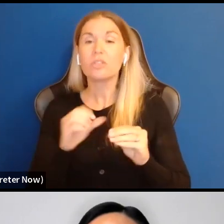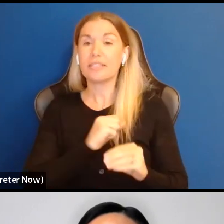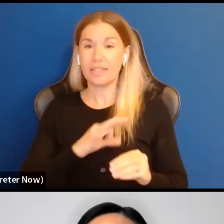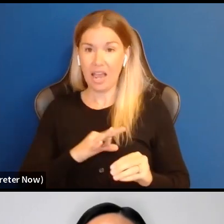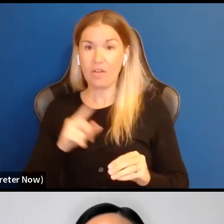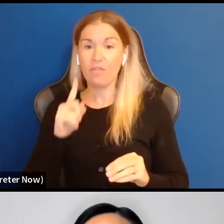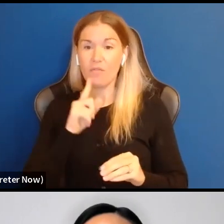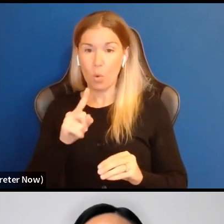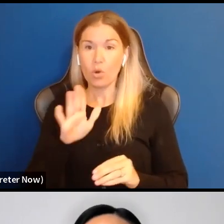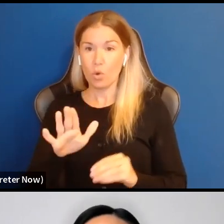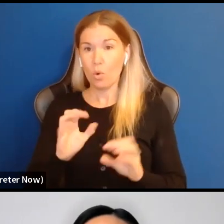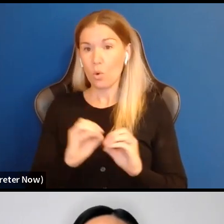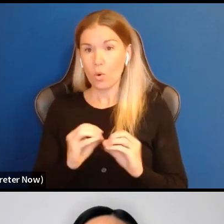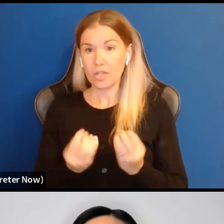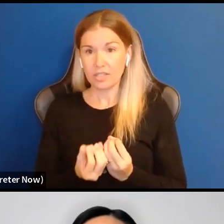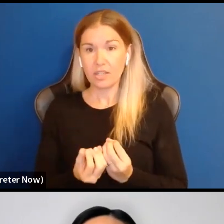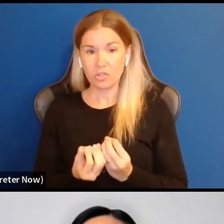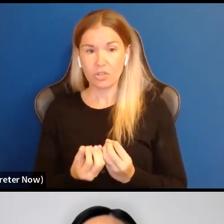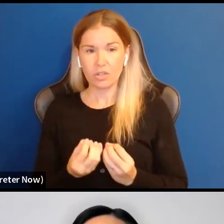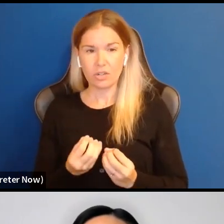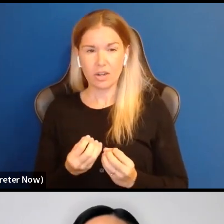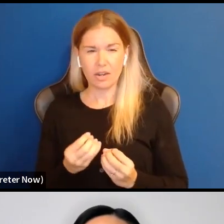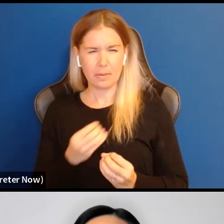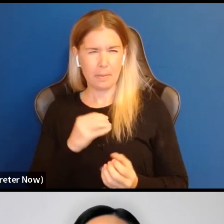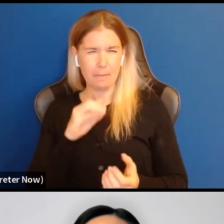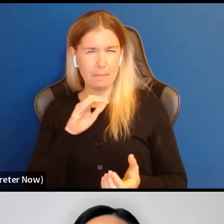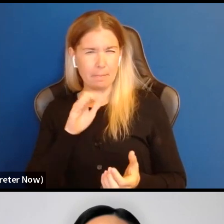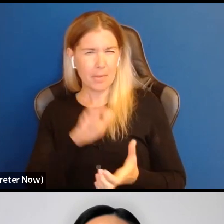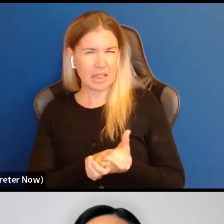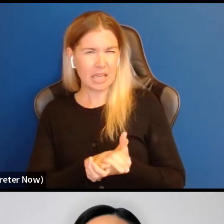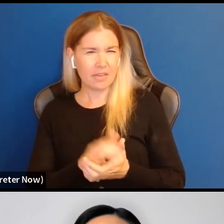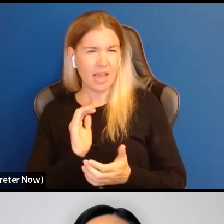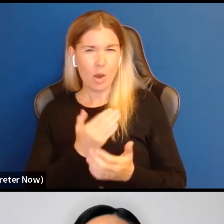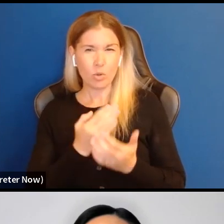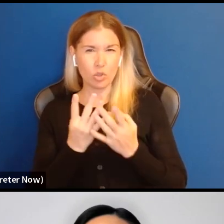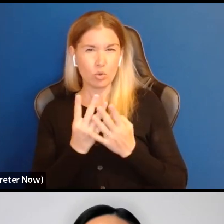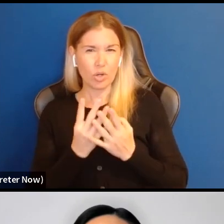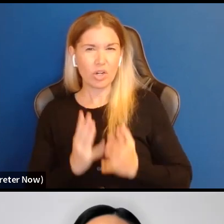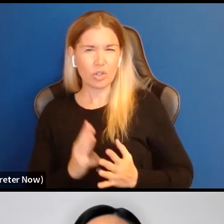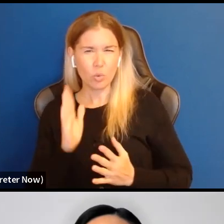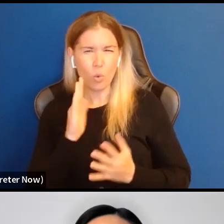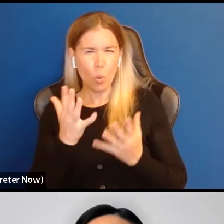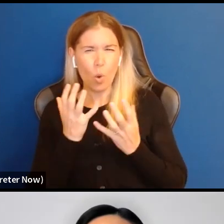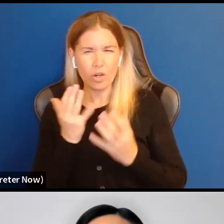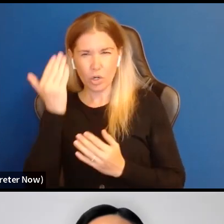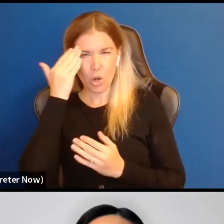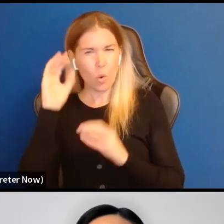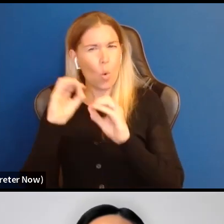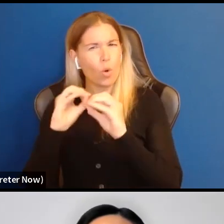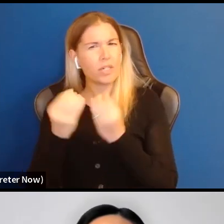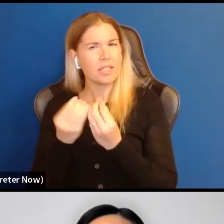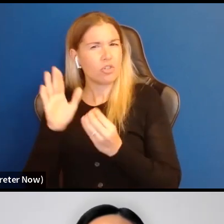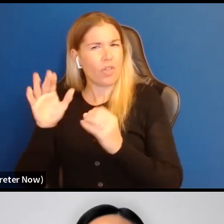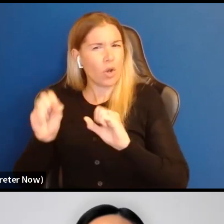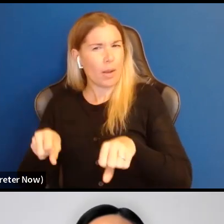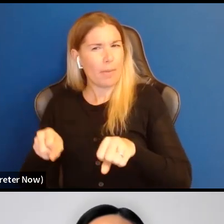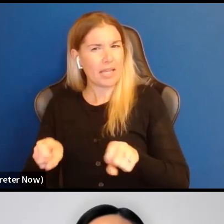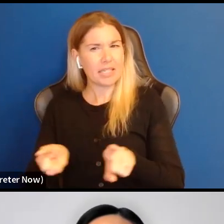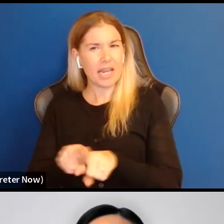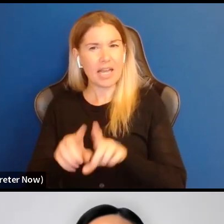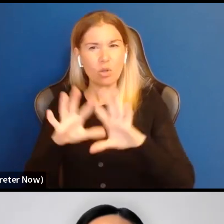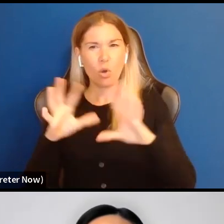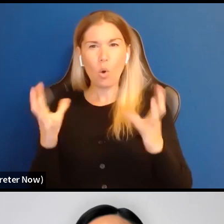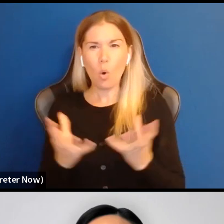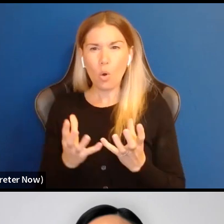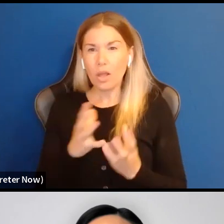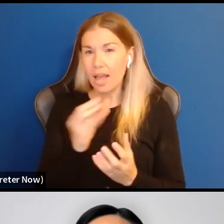organization. Um, I believe that our screeners will want to get a sense of, uh, the organization's capacity as a whole and how this